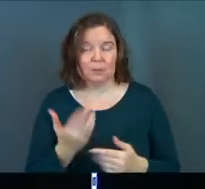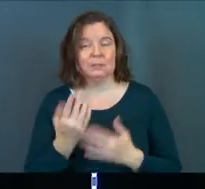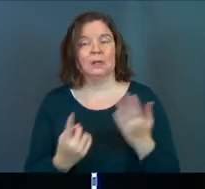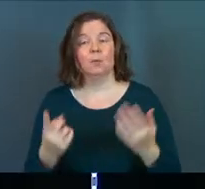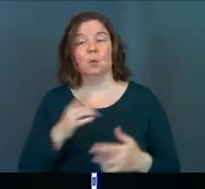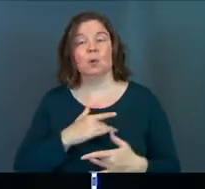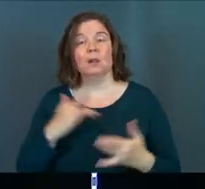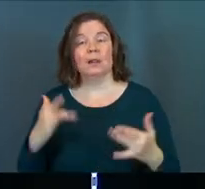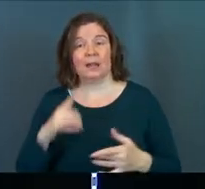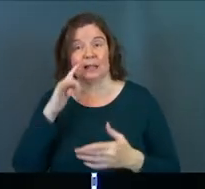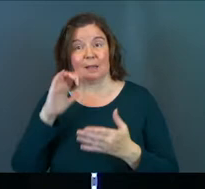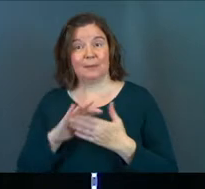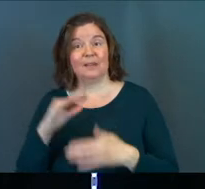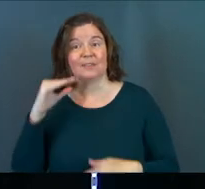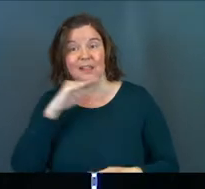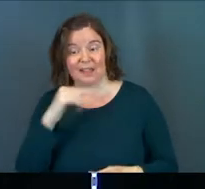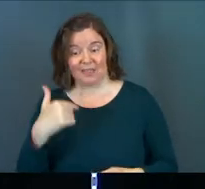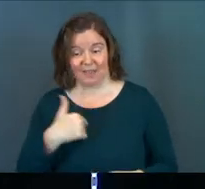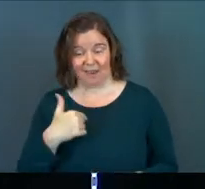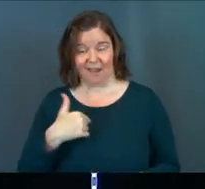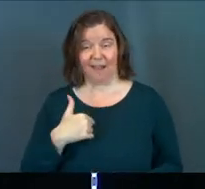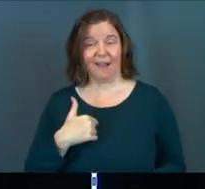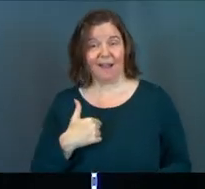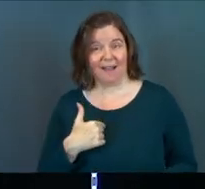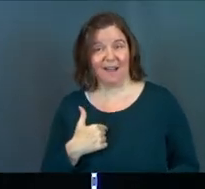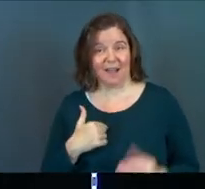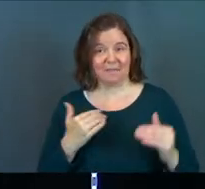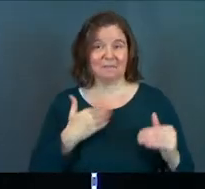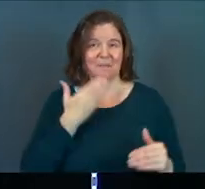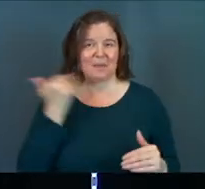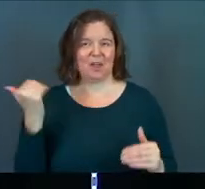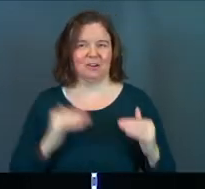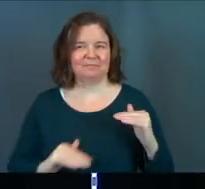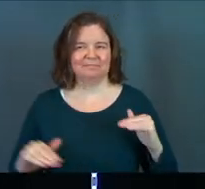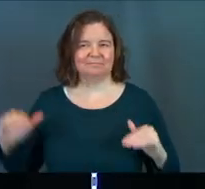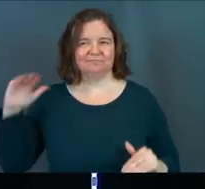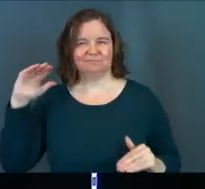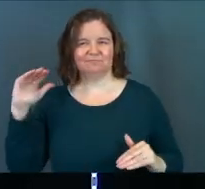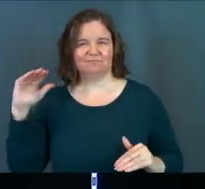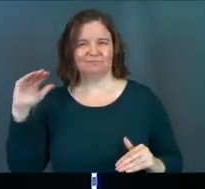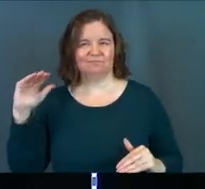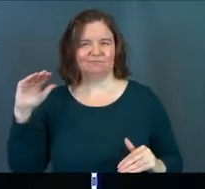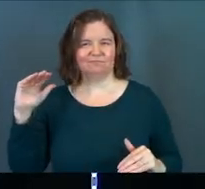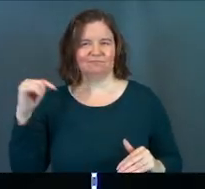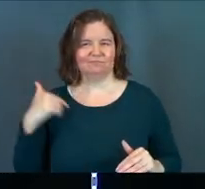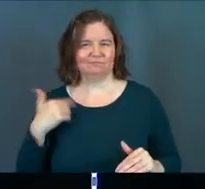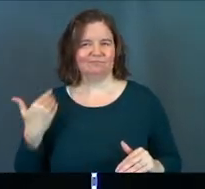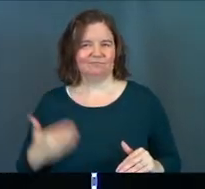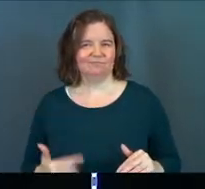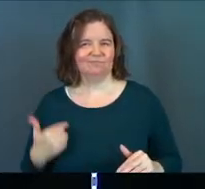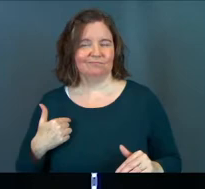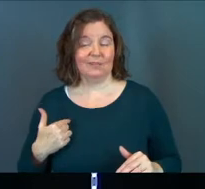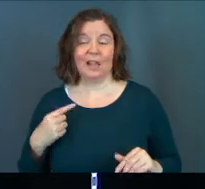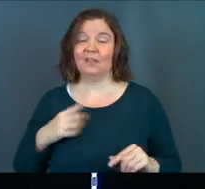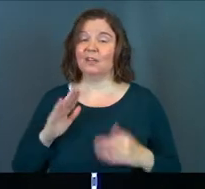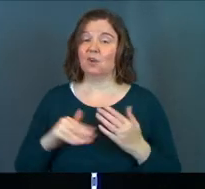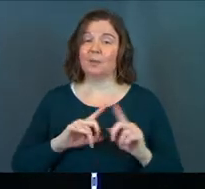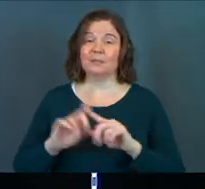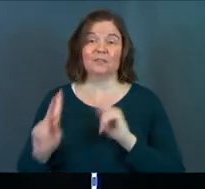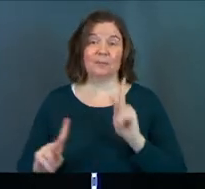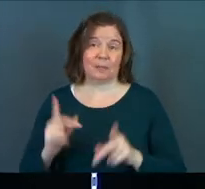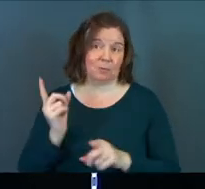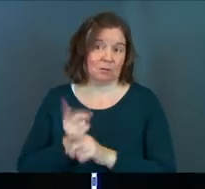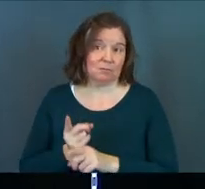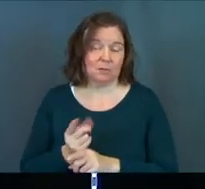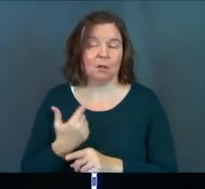somebody who more than likely believes the lie that I am better than. I am better than. And these could all be different